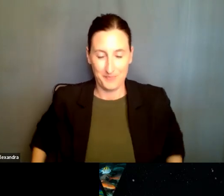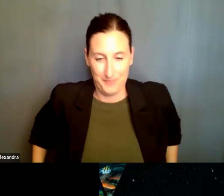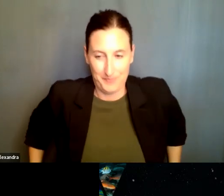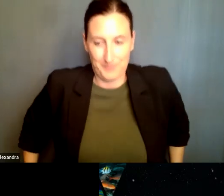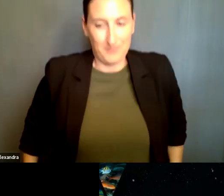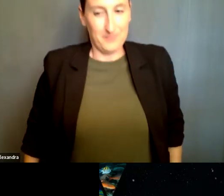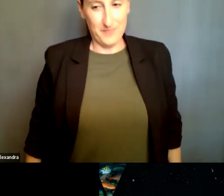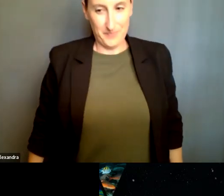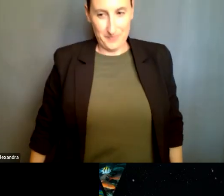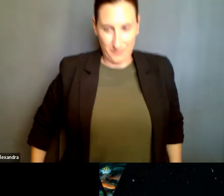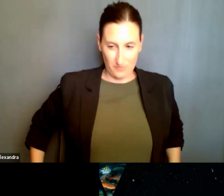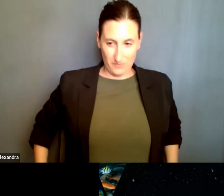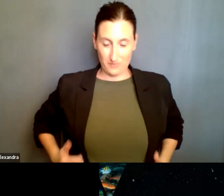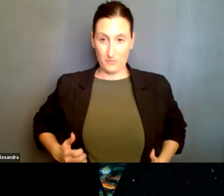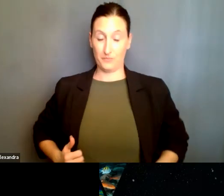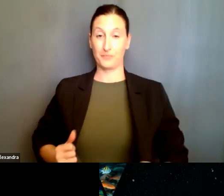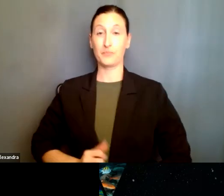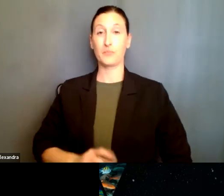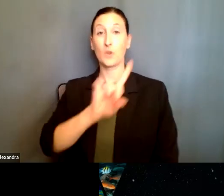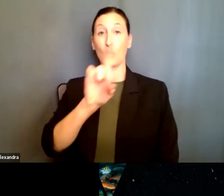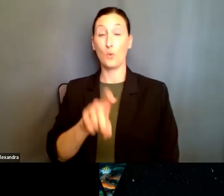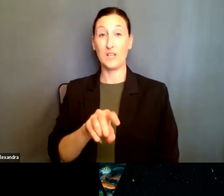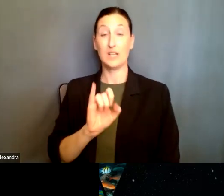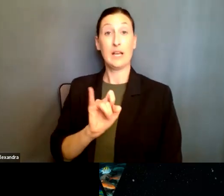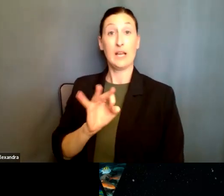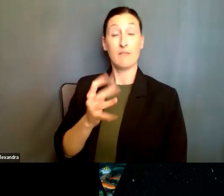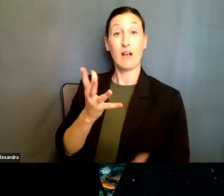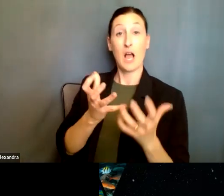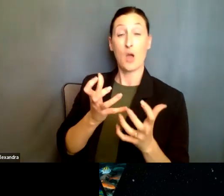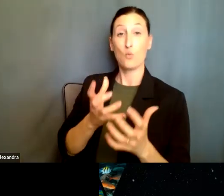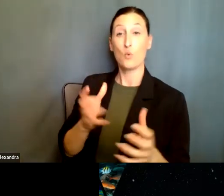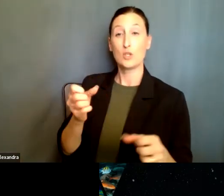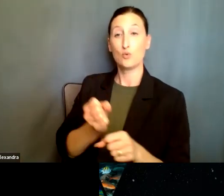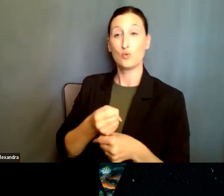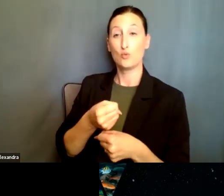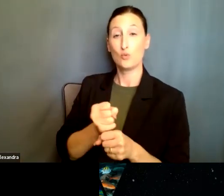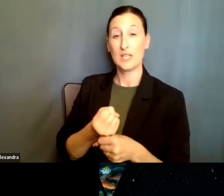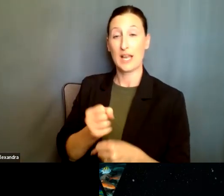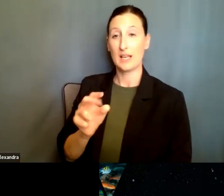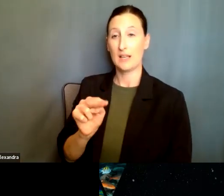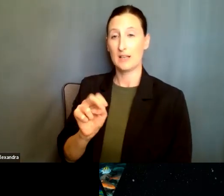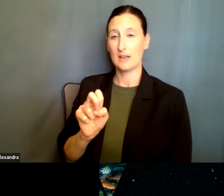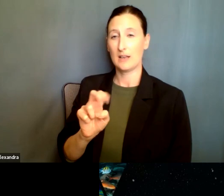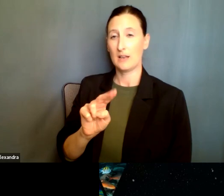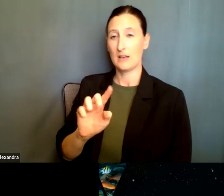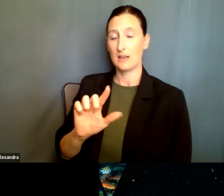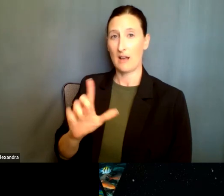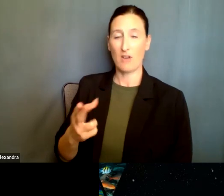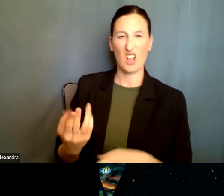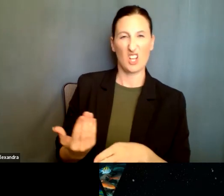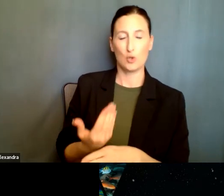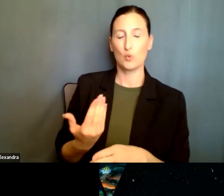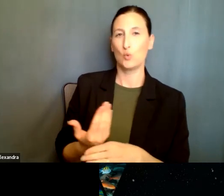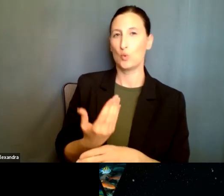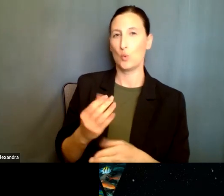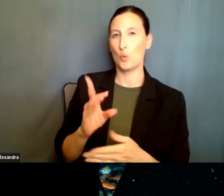if I am, if I am looking for creating novel smart health device, not addressed before that will utilize AI for detecting